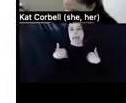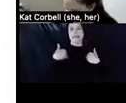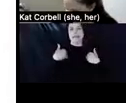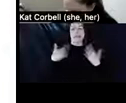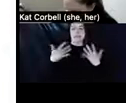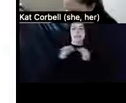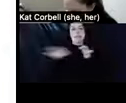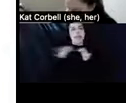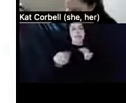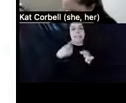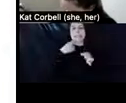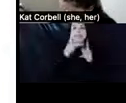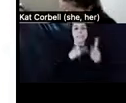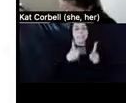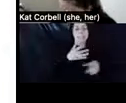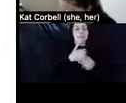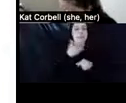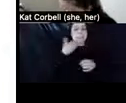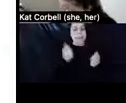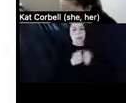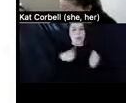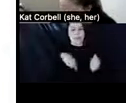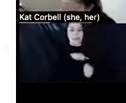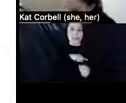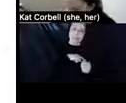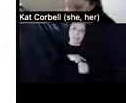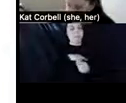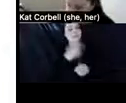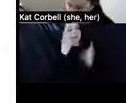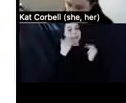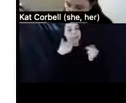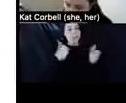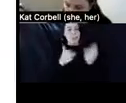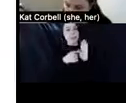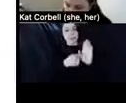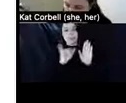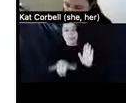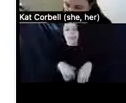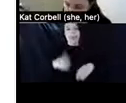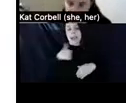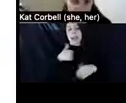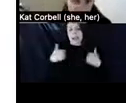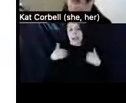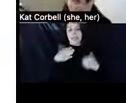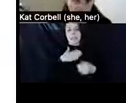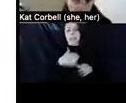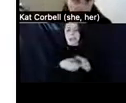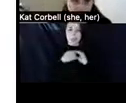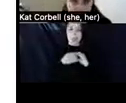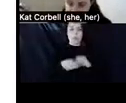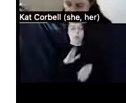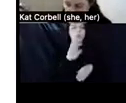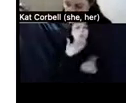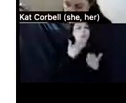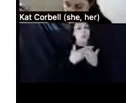Right. Um, so I'd like to share my own personal slogan. You're good until you're not meaning that you need to know